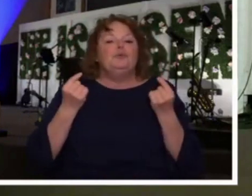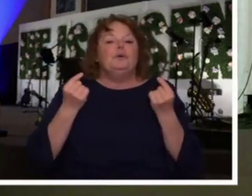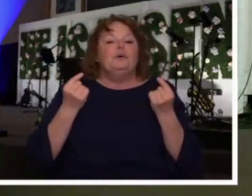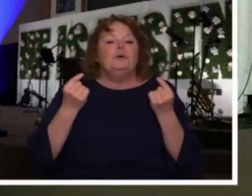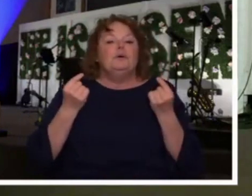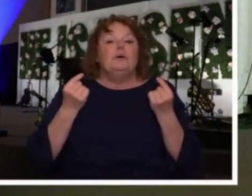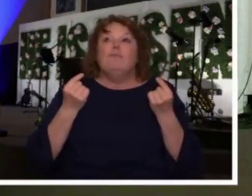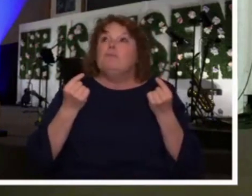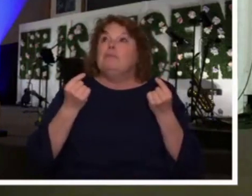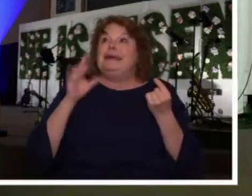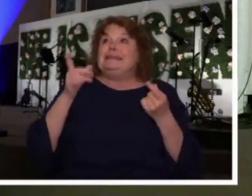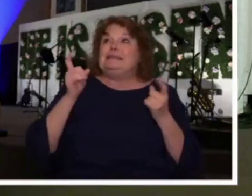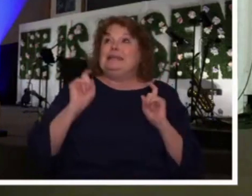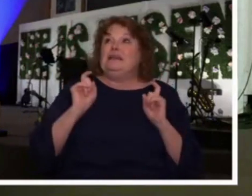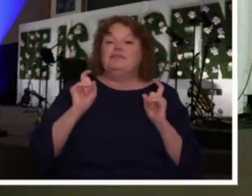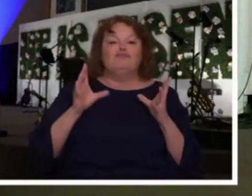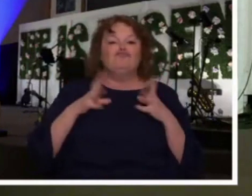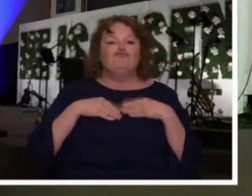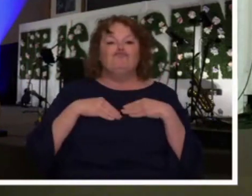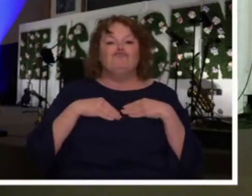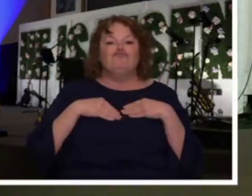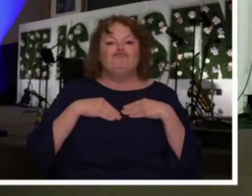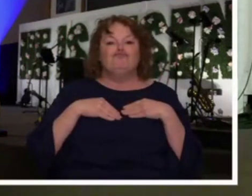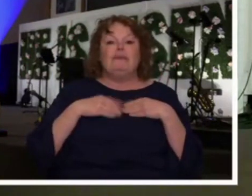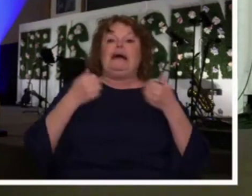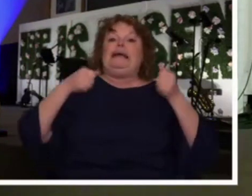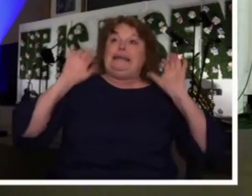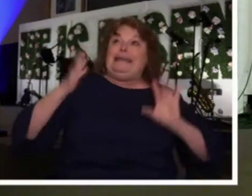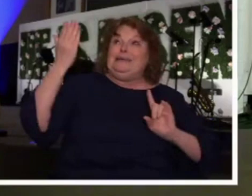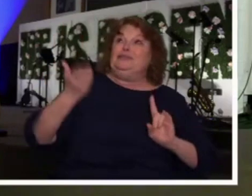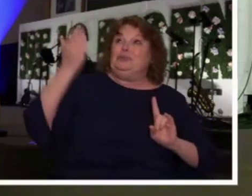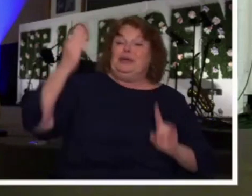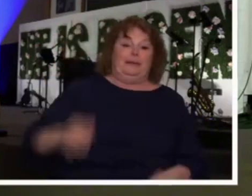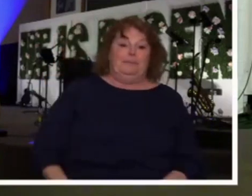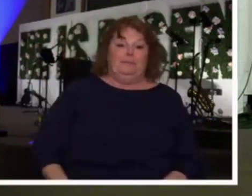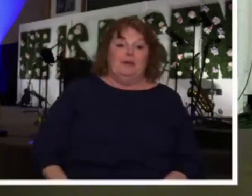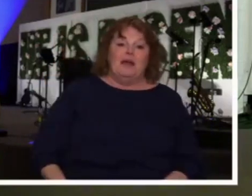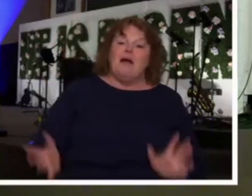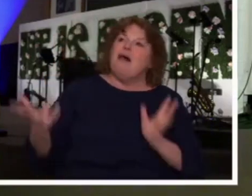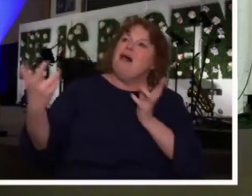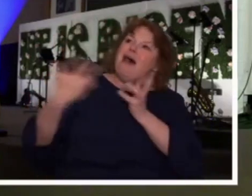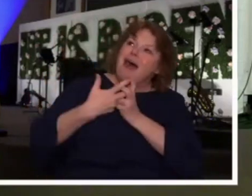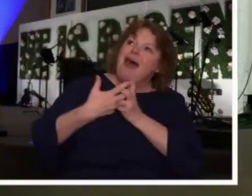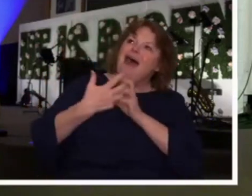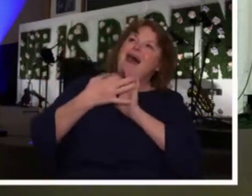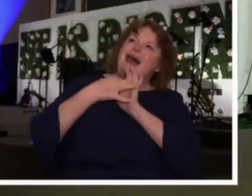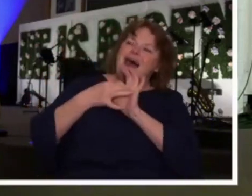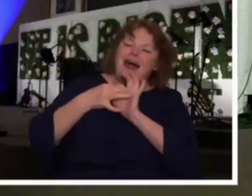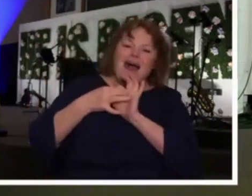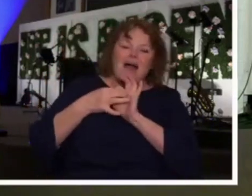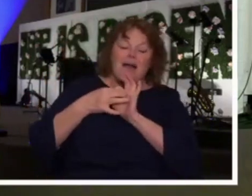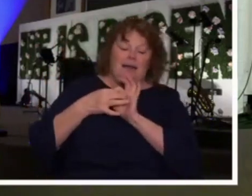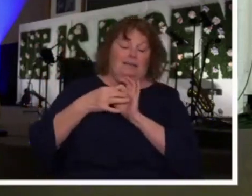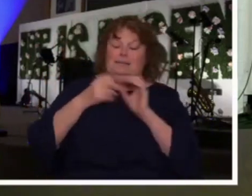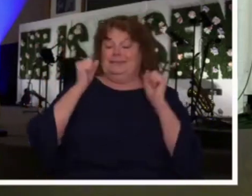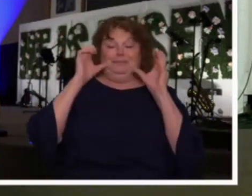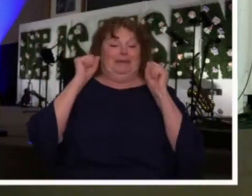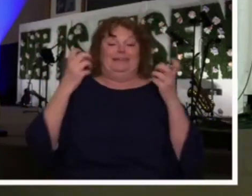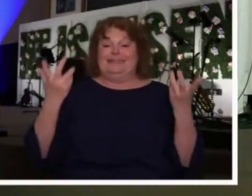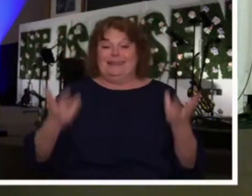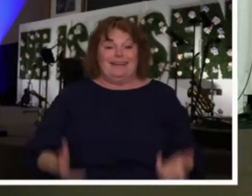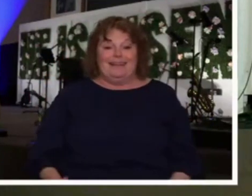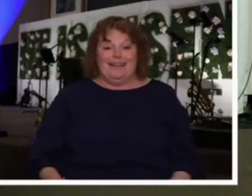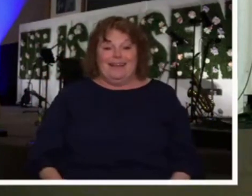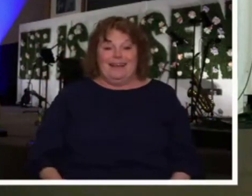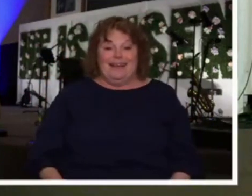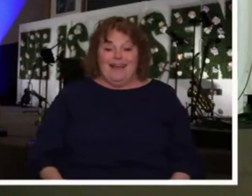accept His gift by faith and yield to His Spirit and walk in harmony with Him. What an awesome privilege that